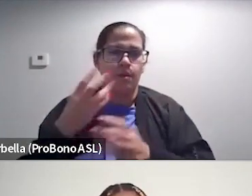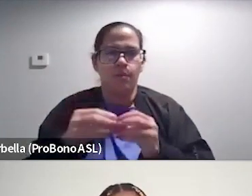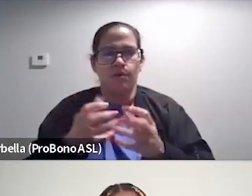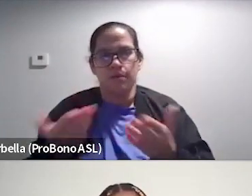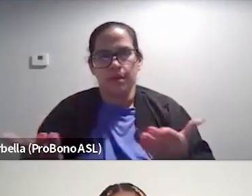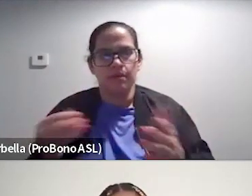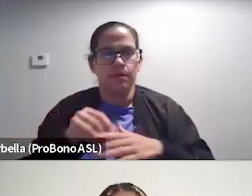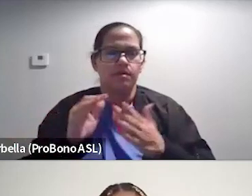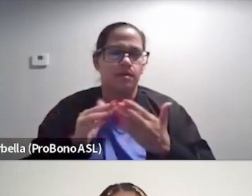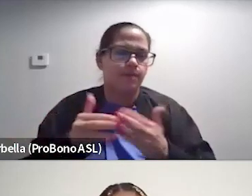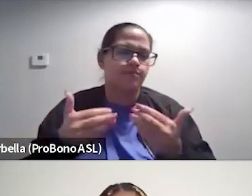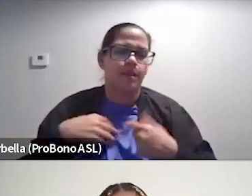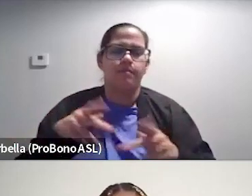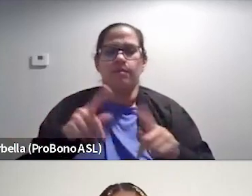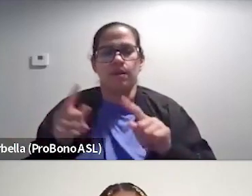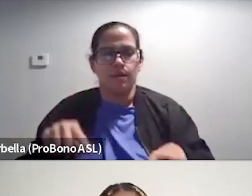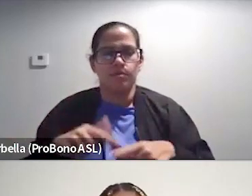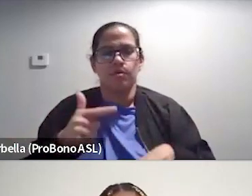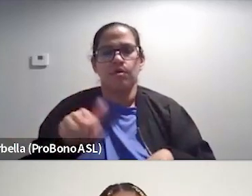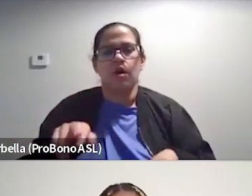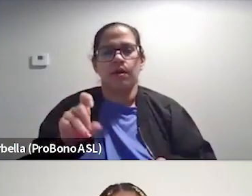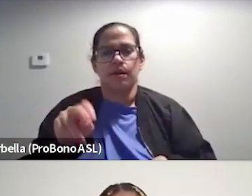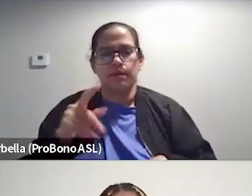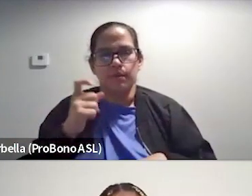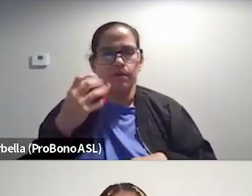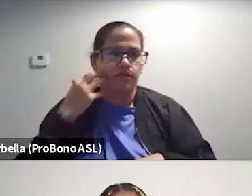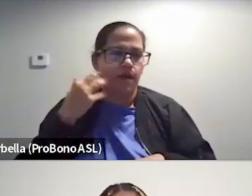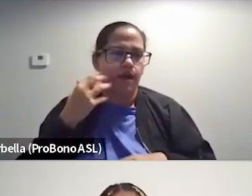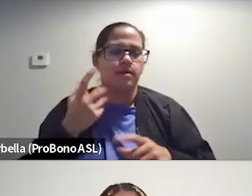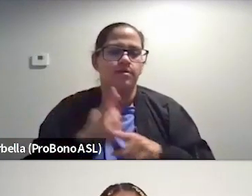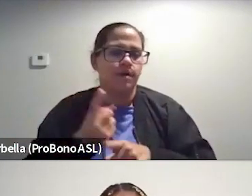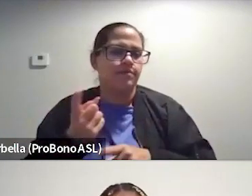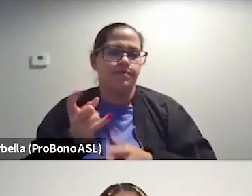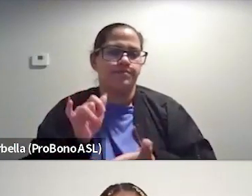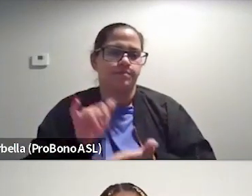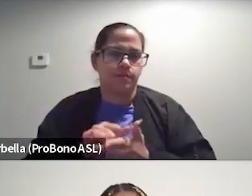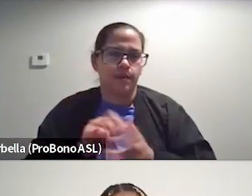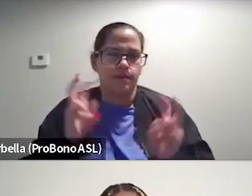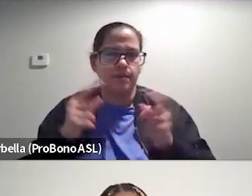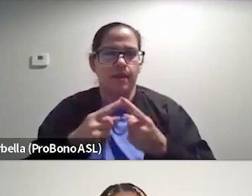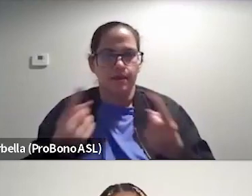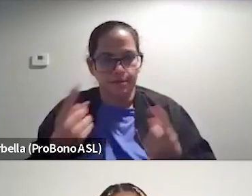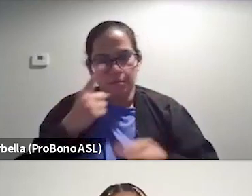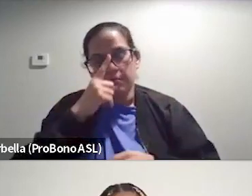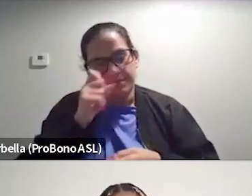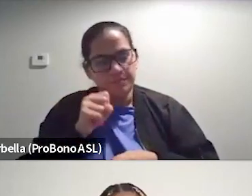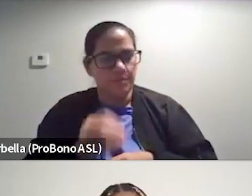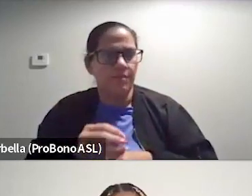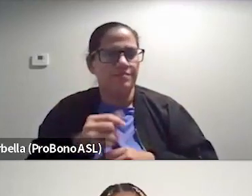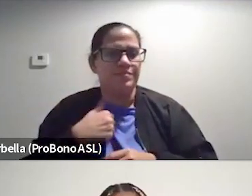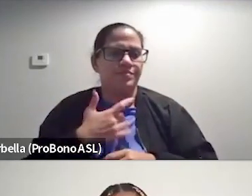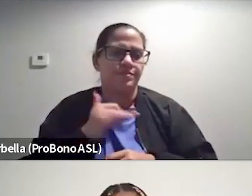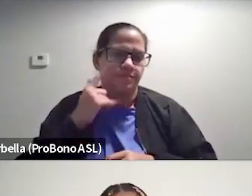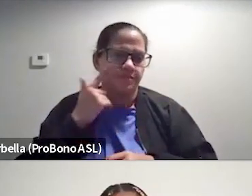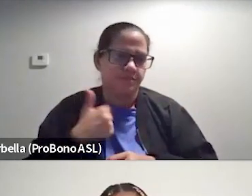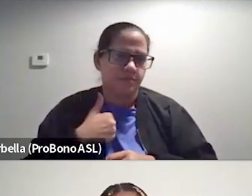city or have people come to gardens because of fatness, right? Like that is the enemy there. And so I feel like